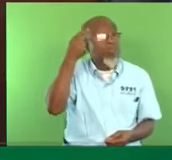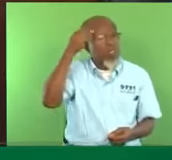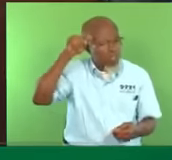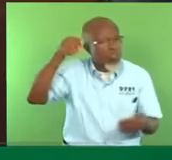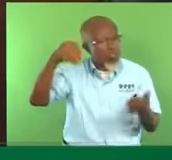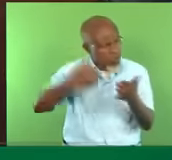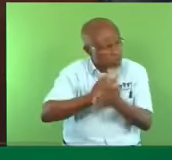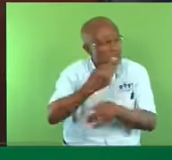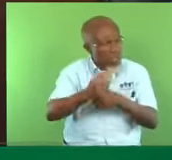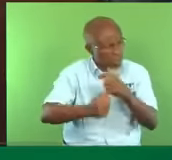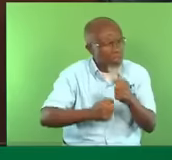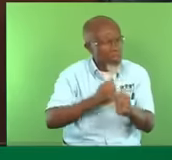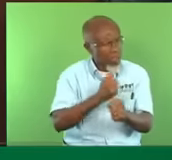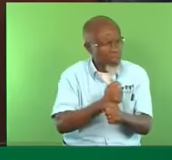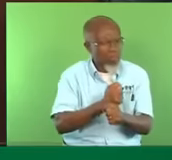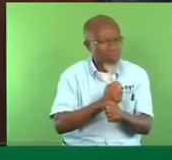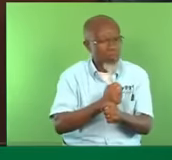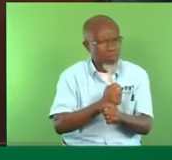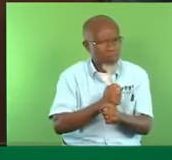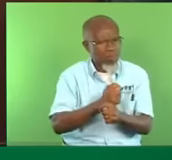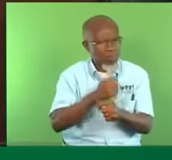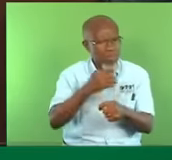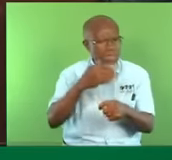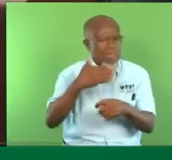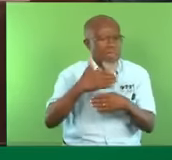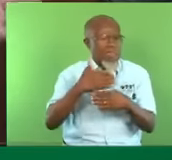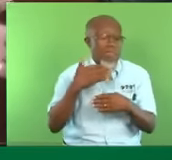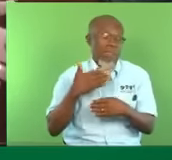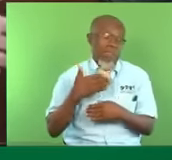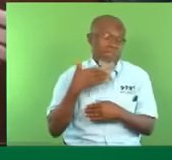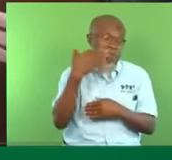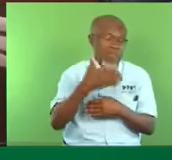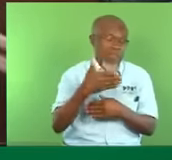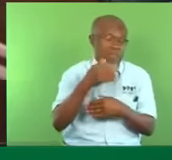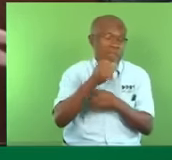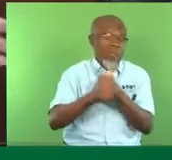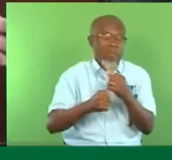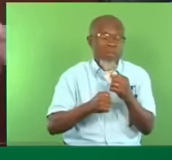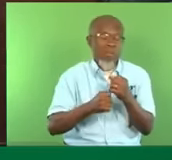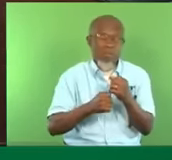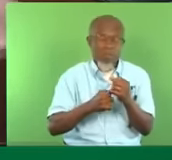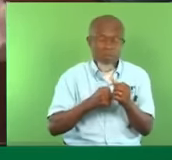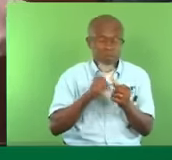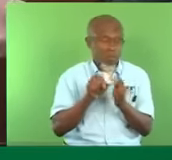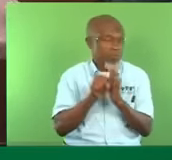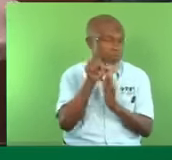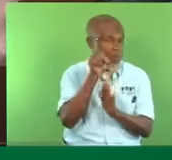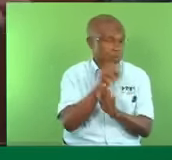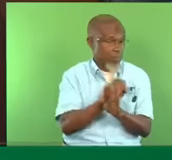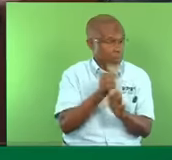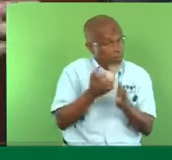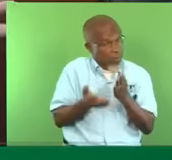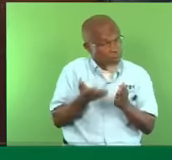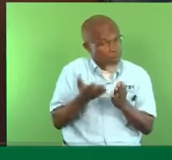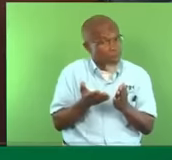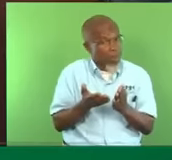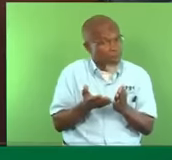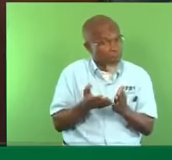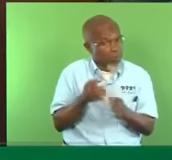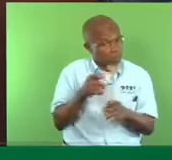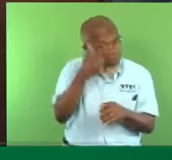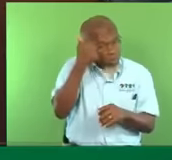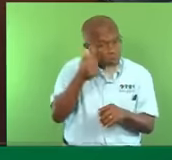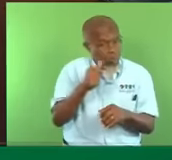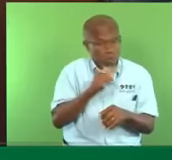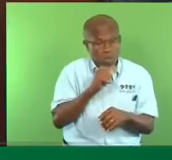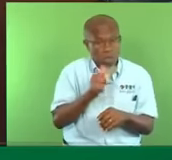year, September. Because presumably, you don't change books every term. It's every year. Look at that. Nobody